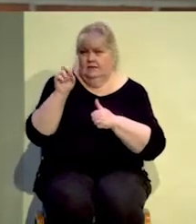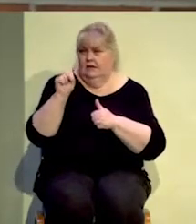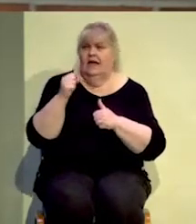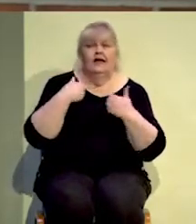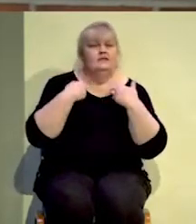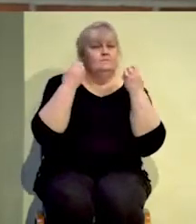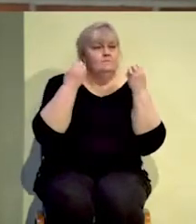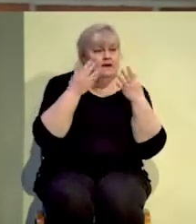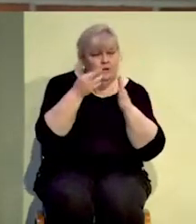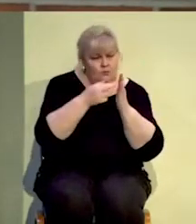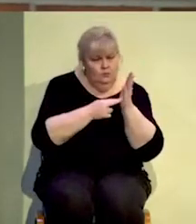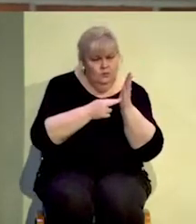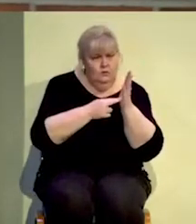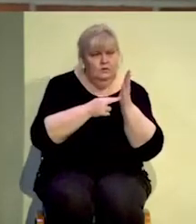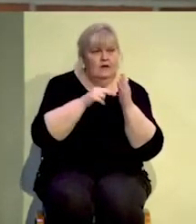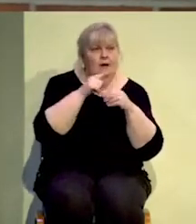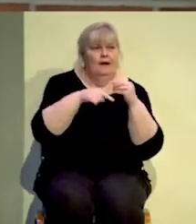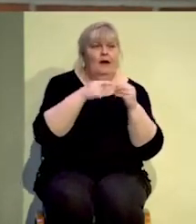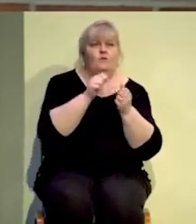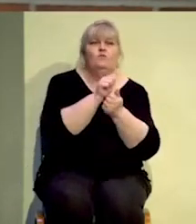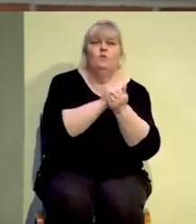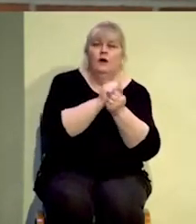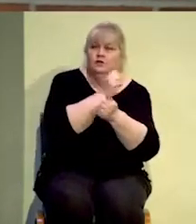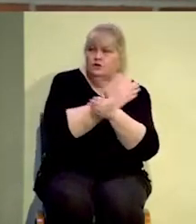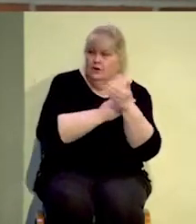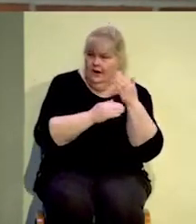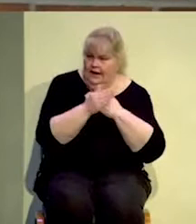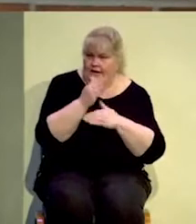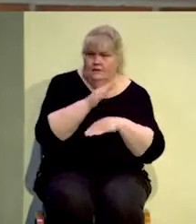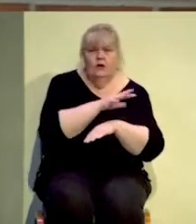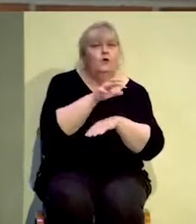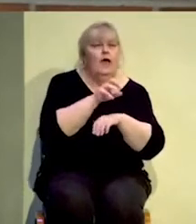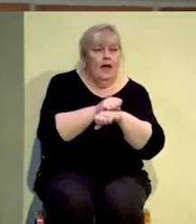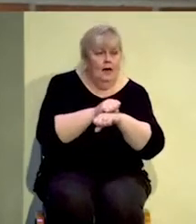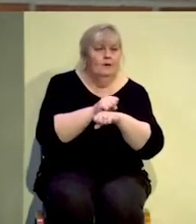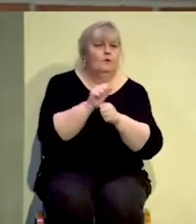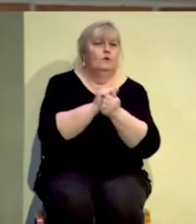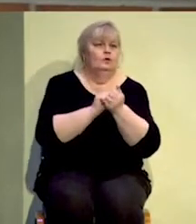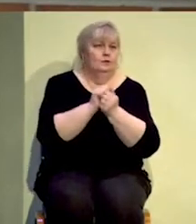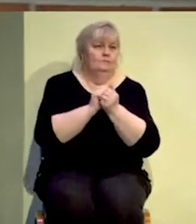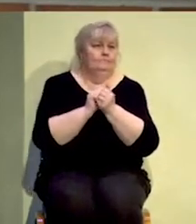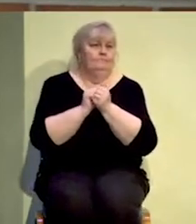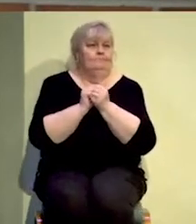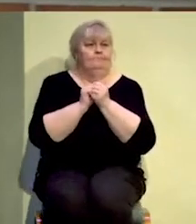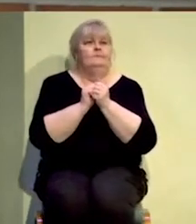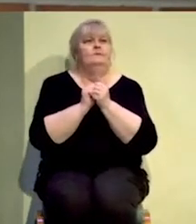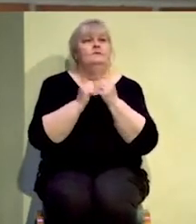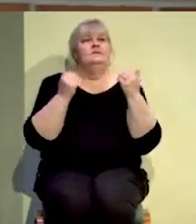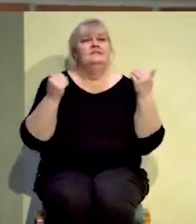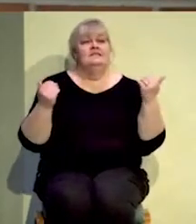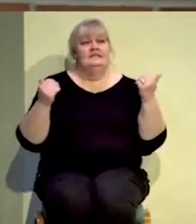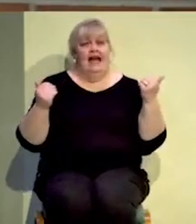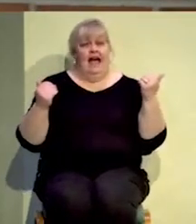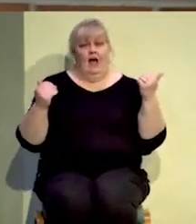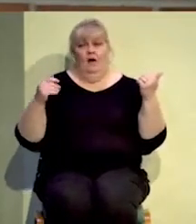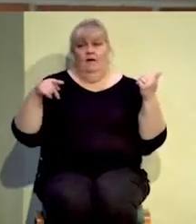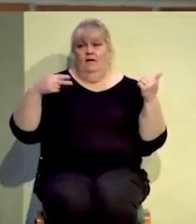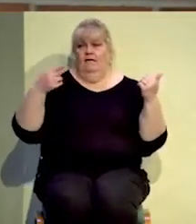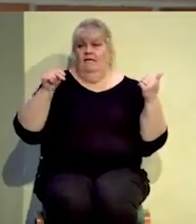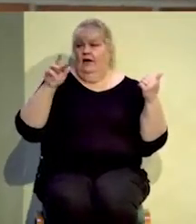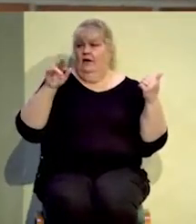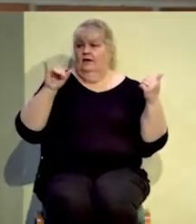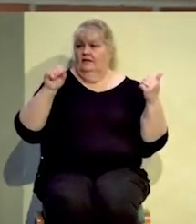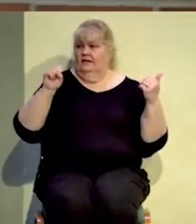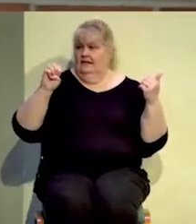One of those include about washing your hands. Ritualistic washing. So now, the Pharisees are